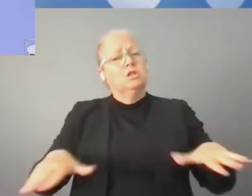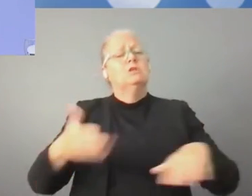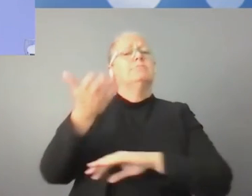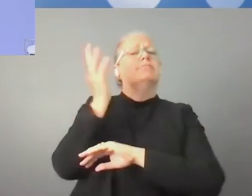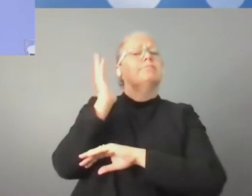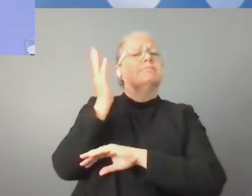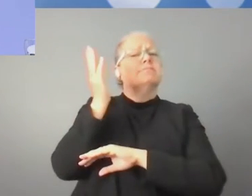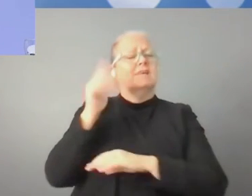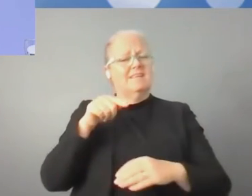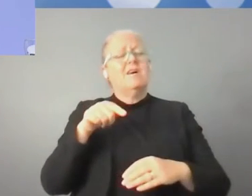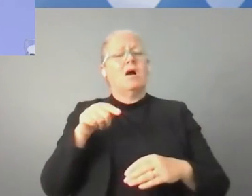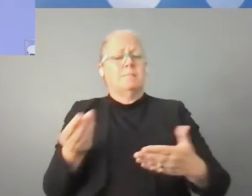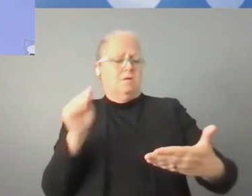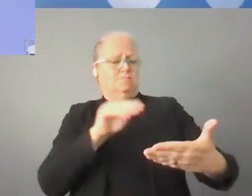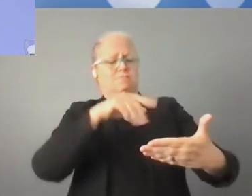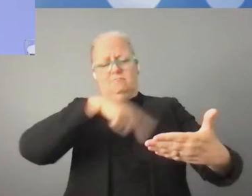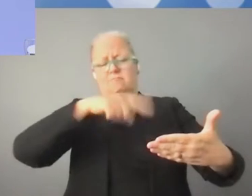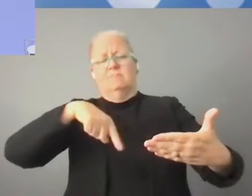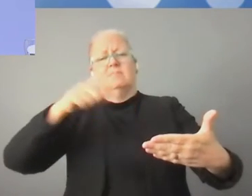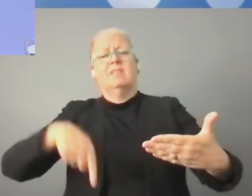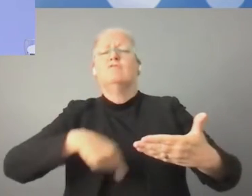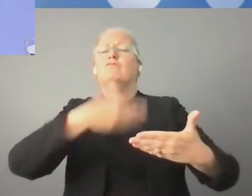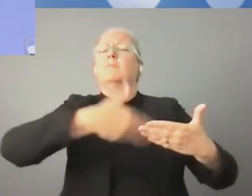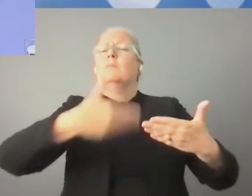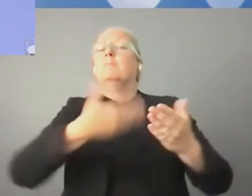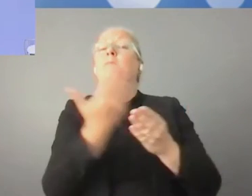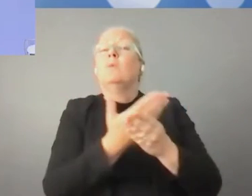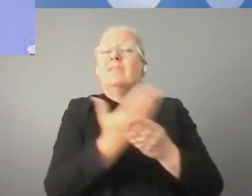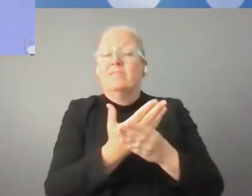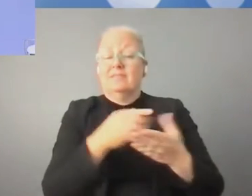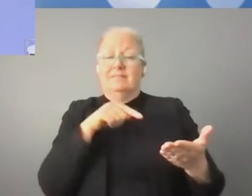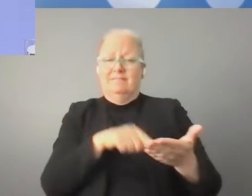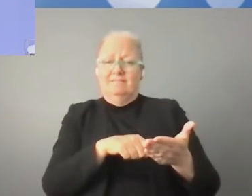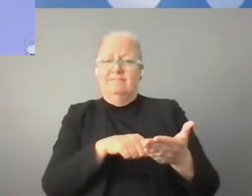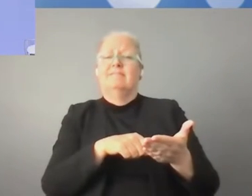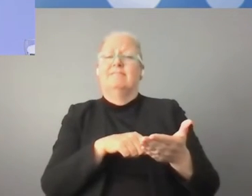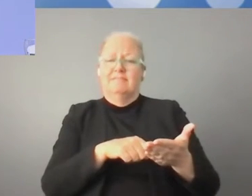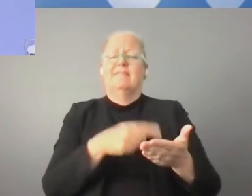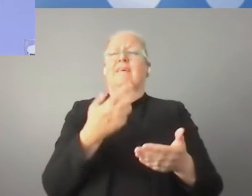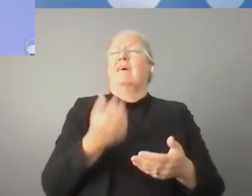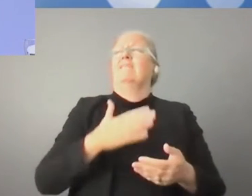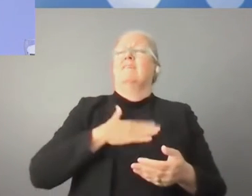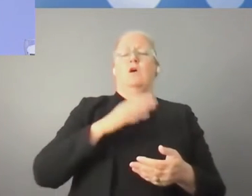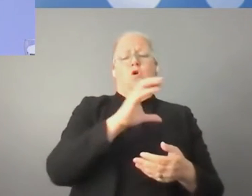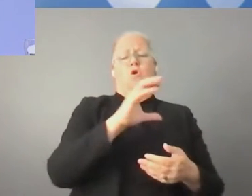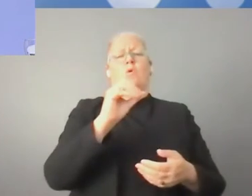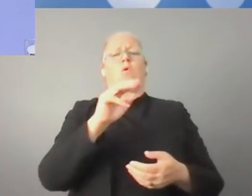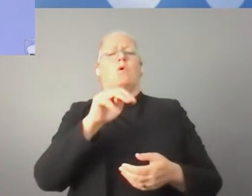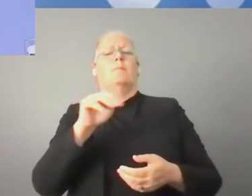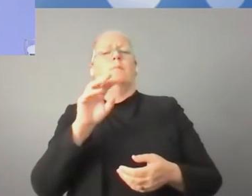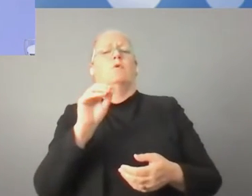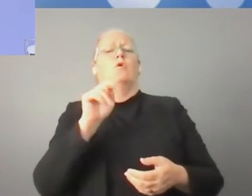called Our Common Agenda. And in that one, you have the cross-cutting theme